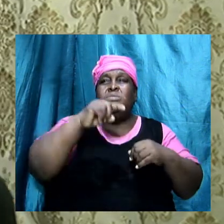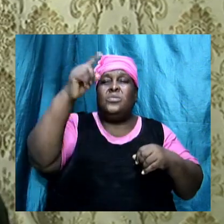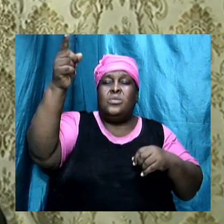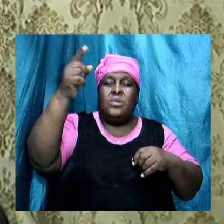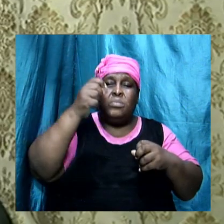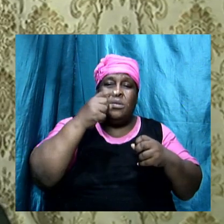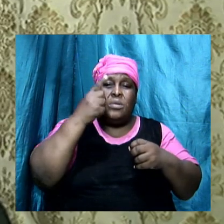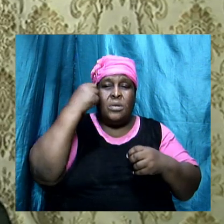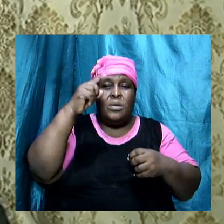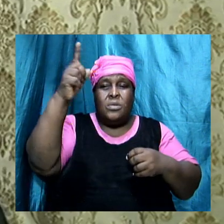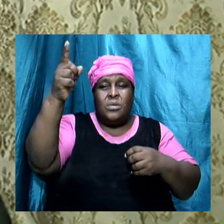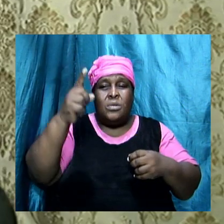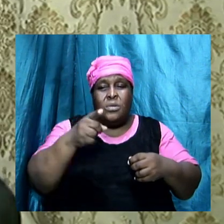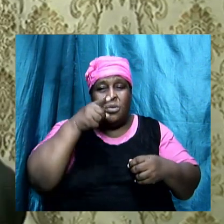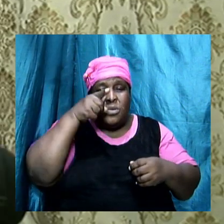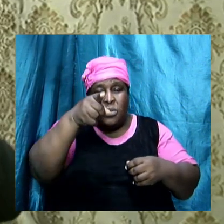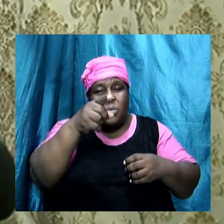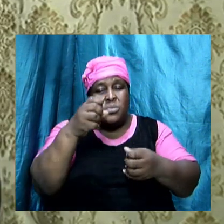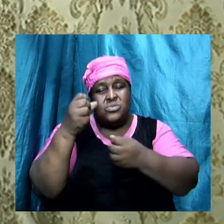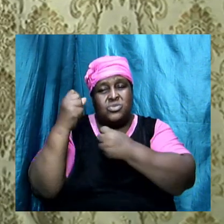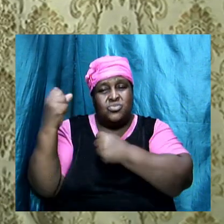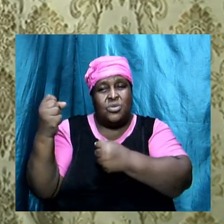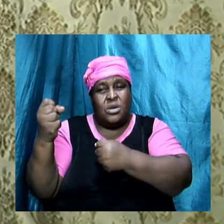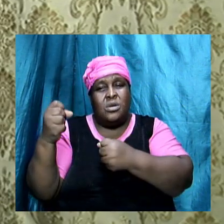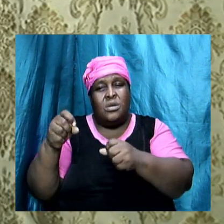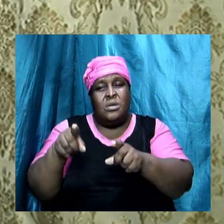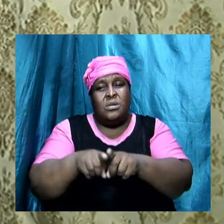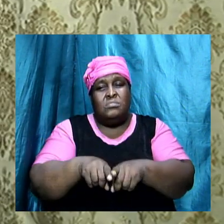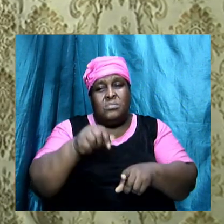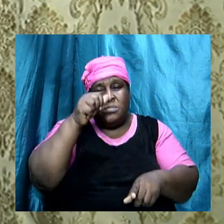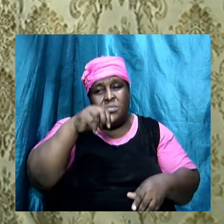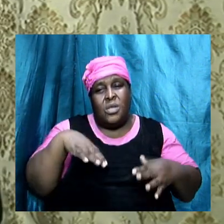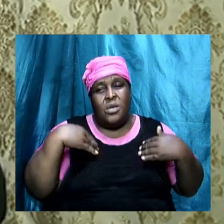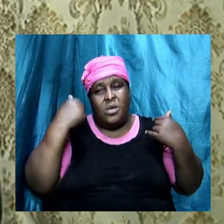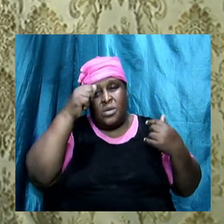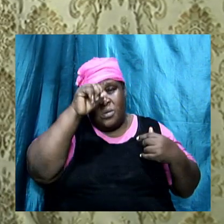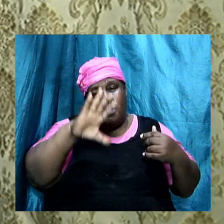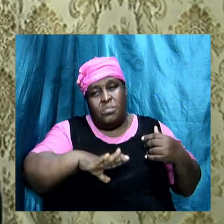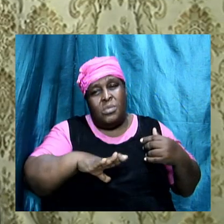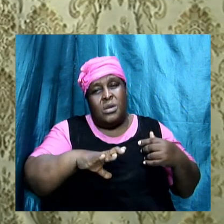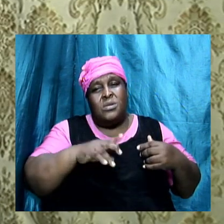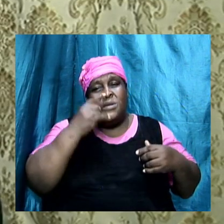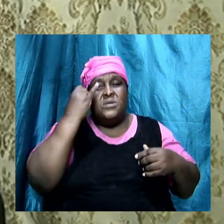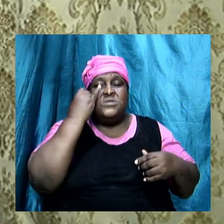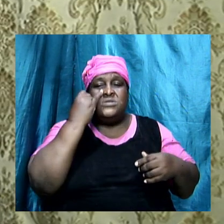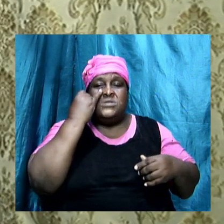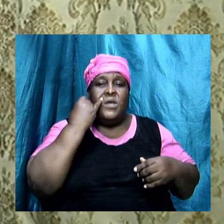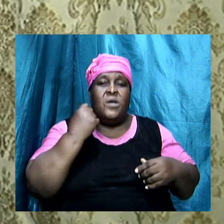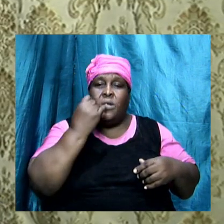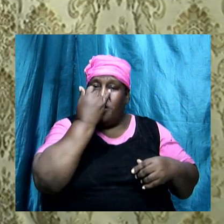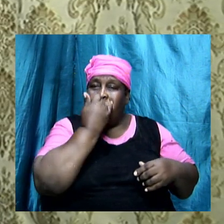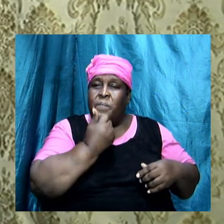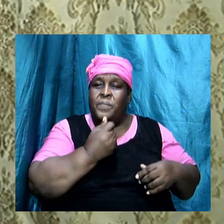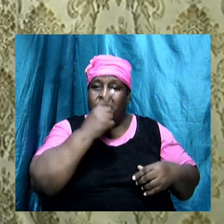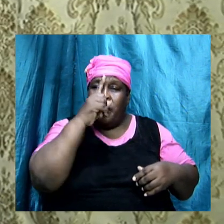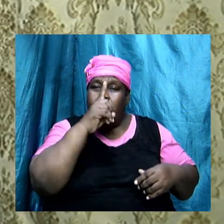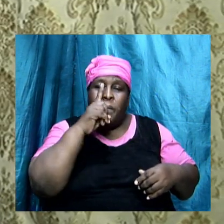as a young man, look here, you're single. And I know that sometimes you have feelings.